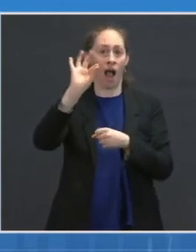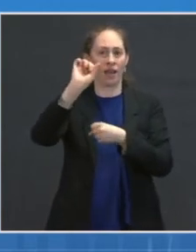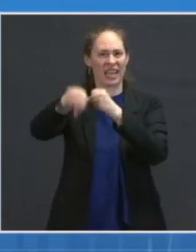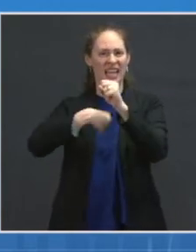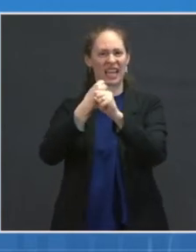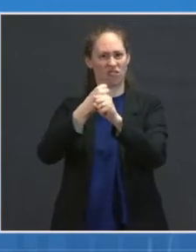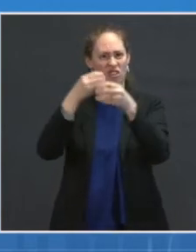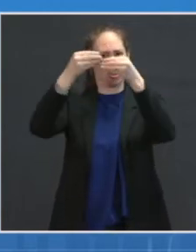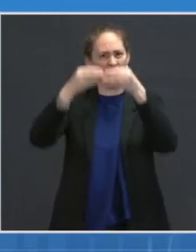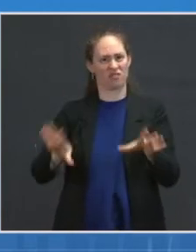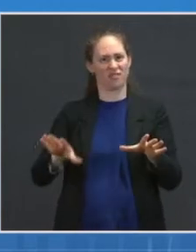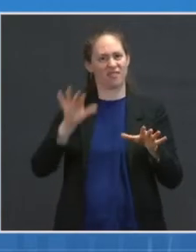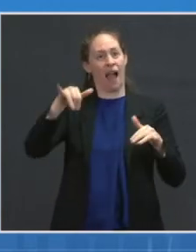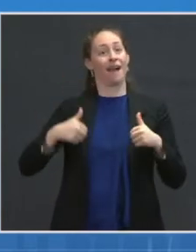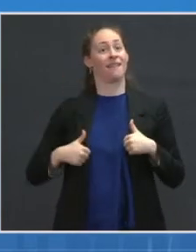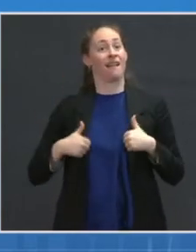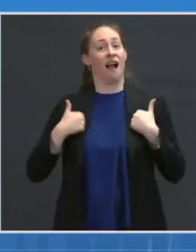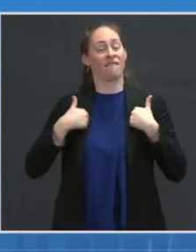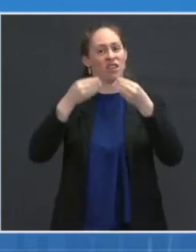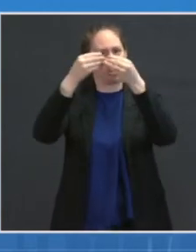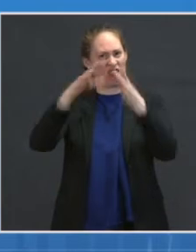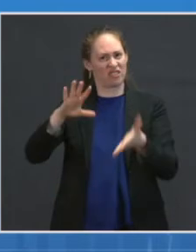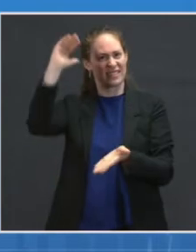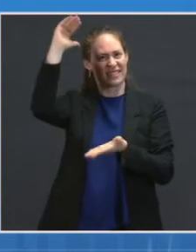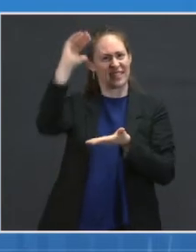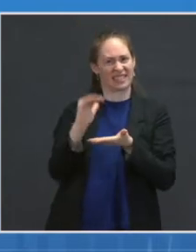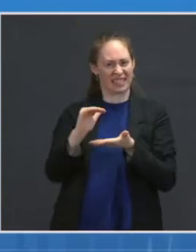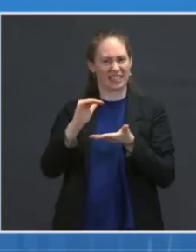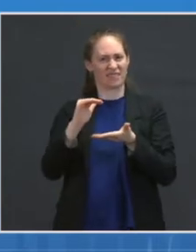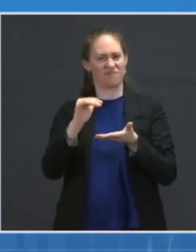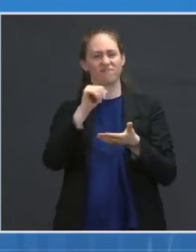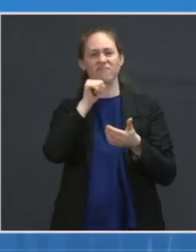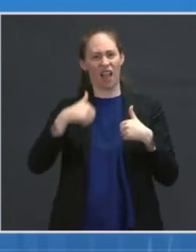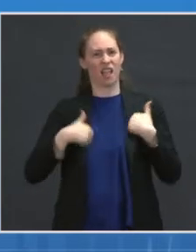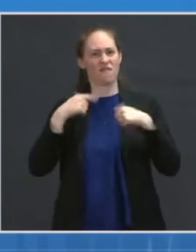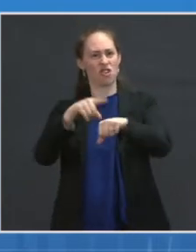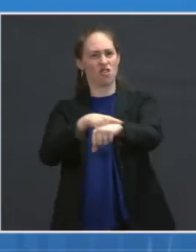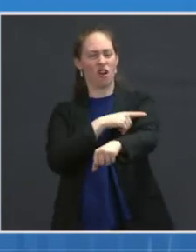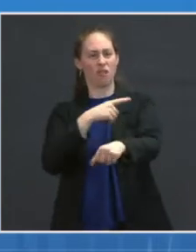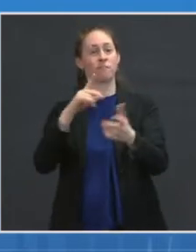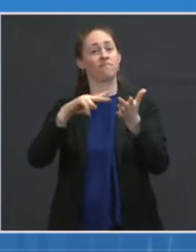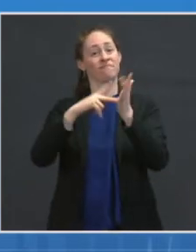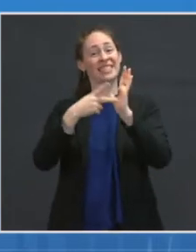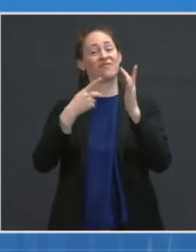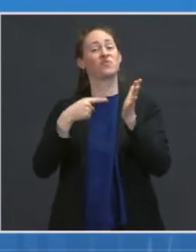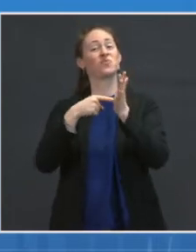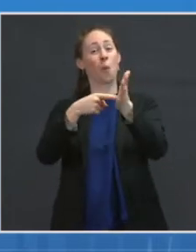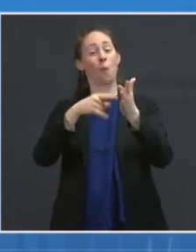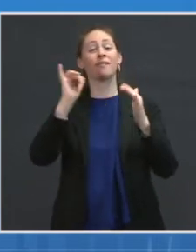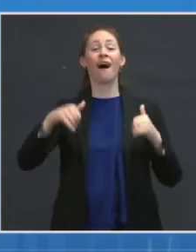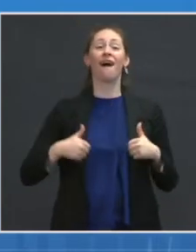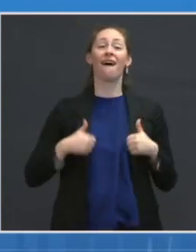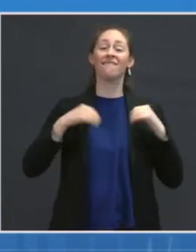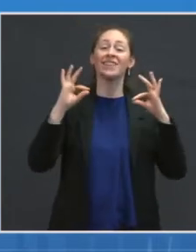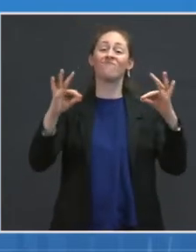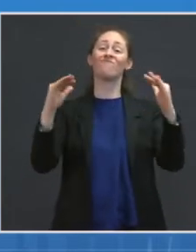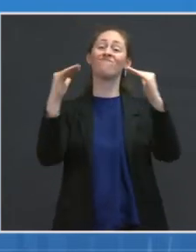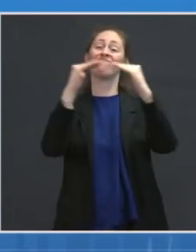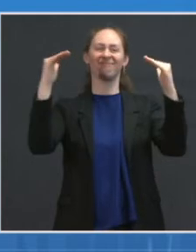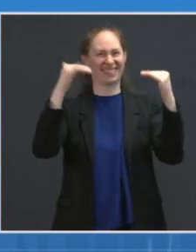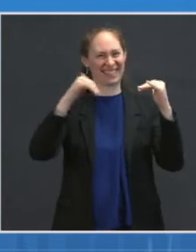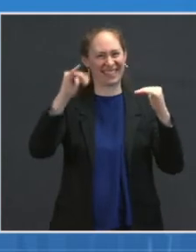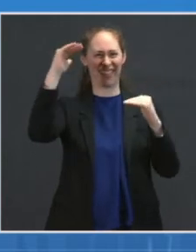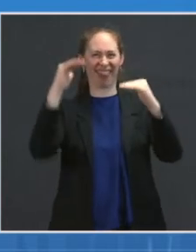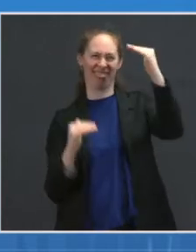are sobering and representative of the continued need to take this pandemic and actions to stop the spread of